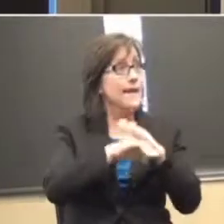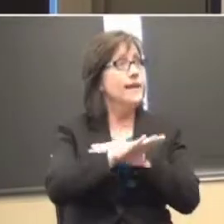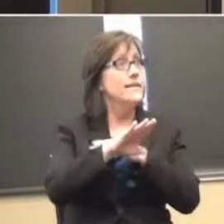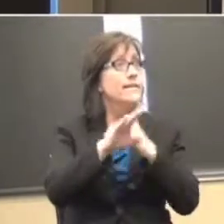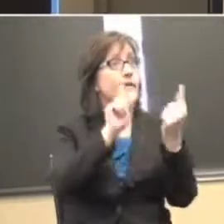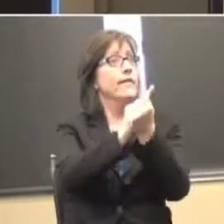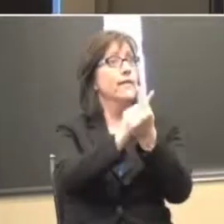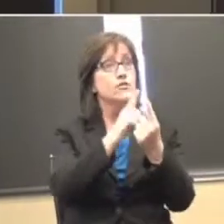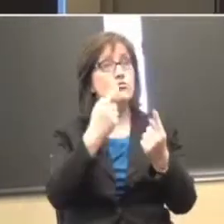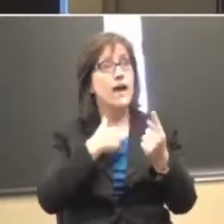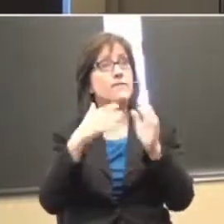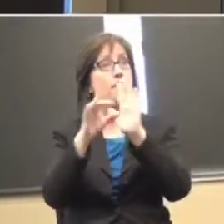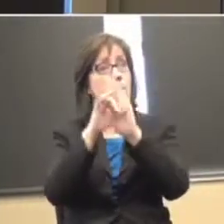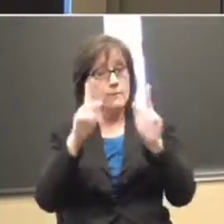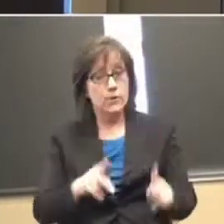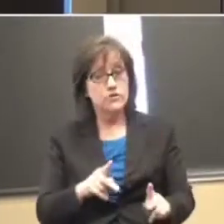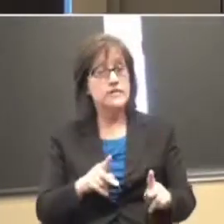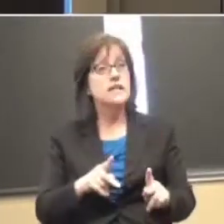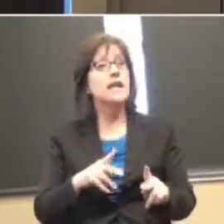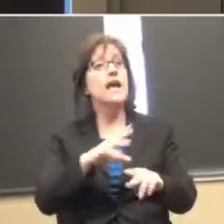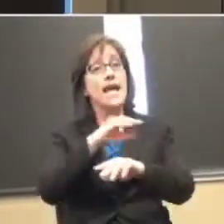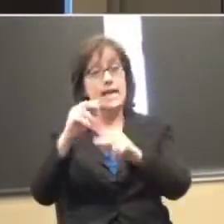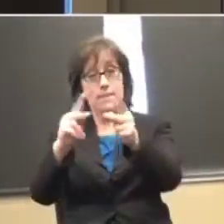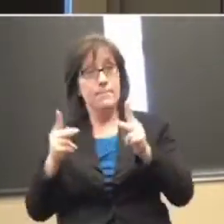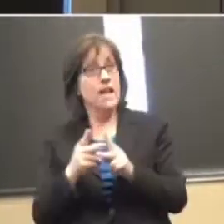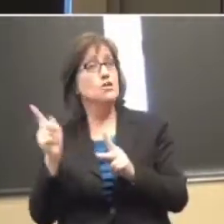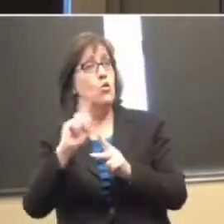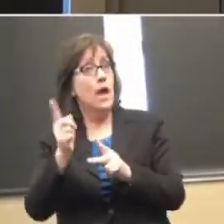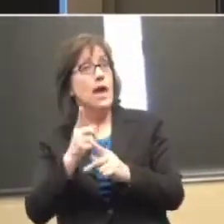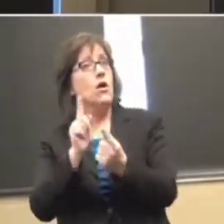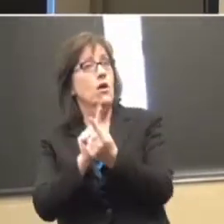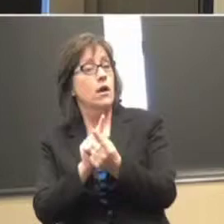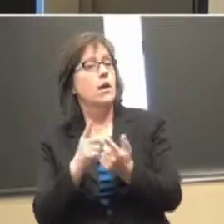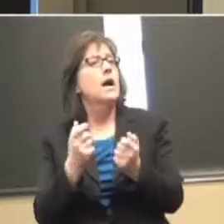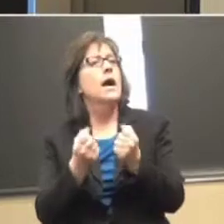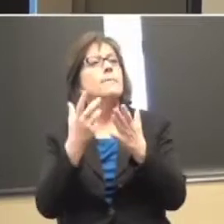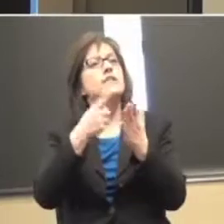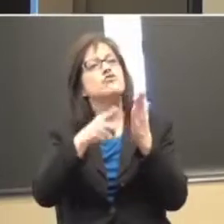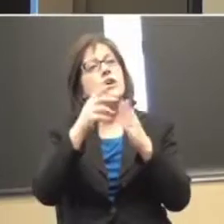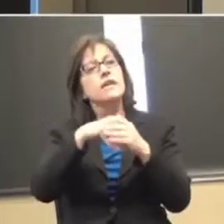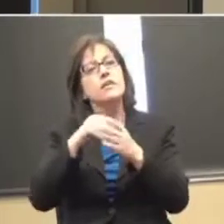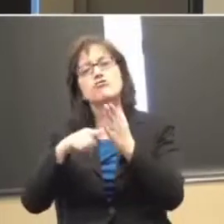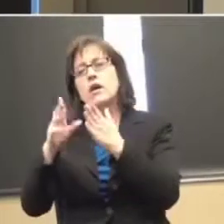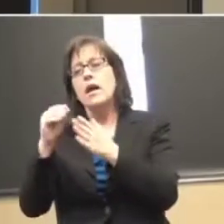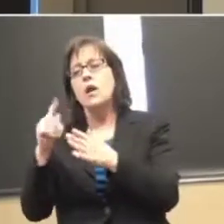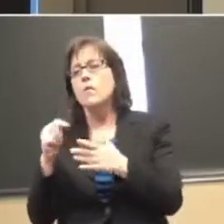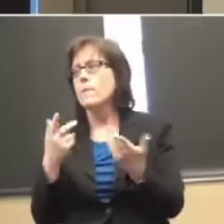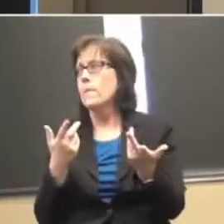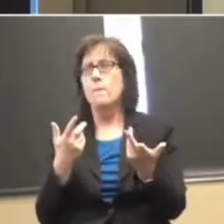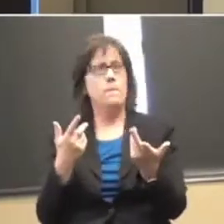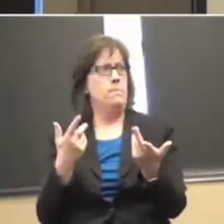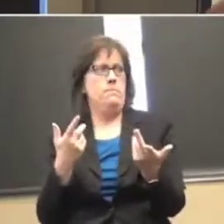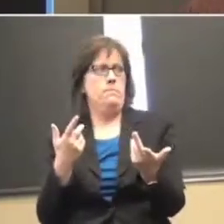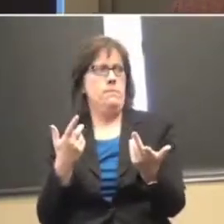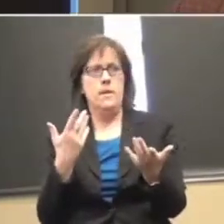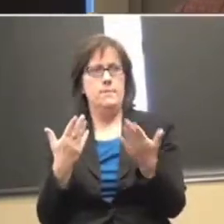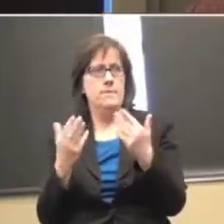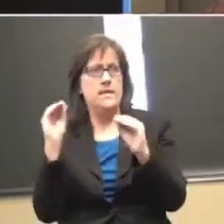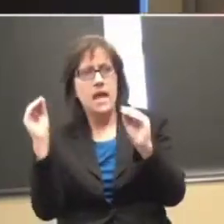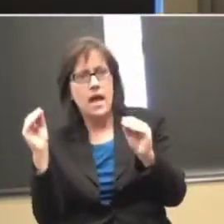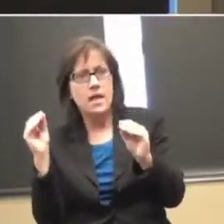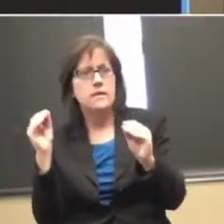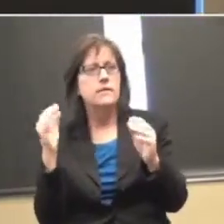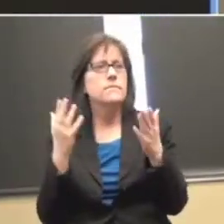Do we have a designated place? All right. How many check-in, check-outs have you had that there wasn't? All right. Or maybe there is.